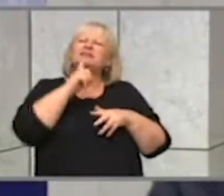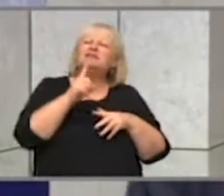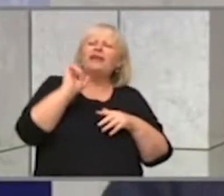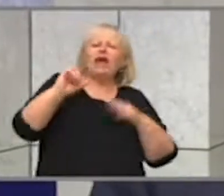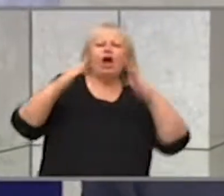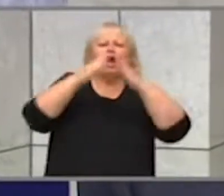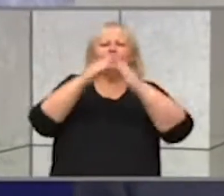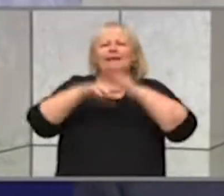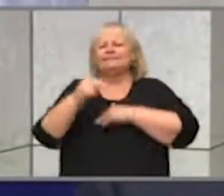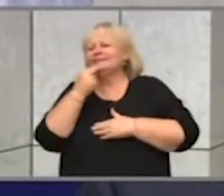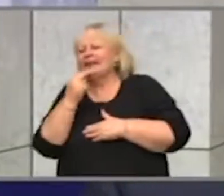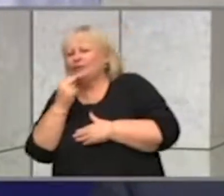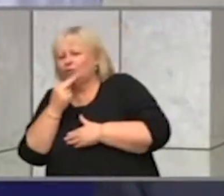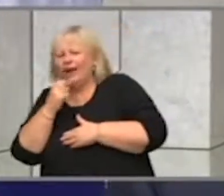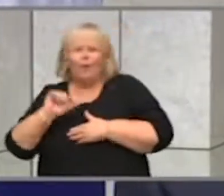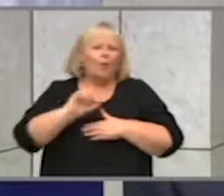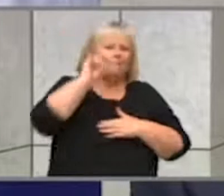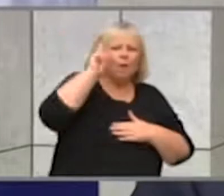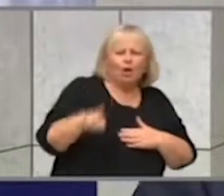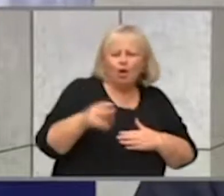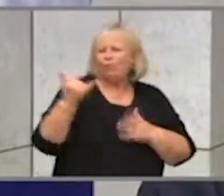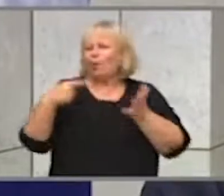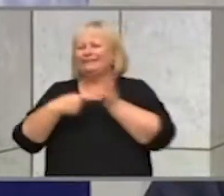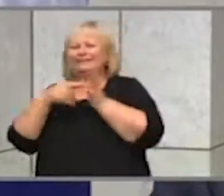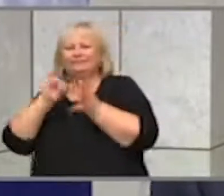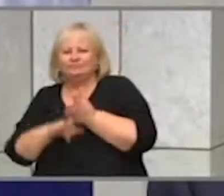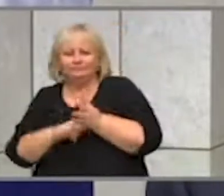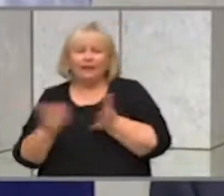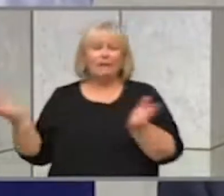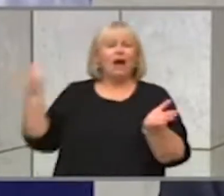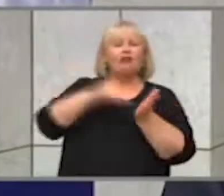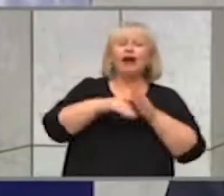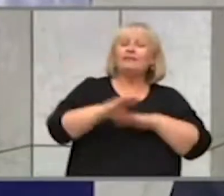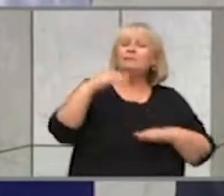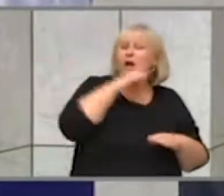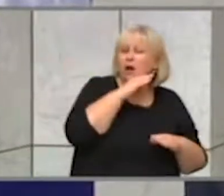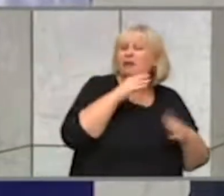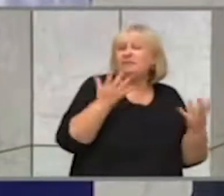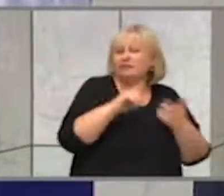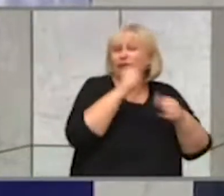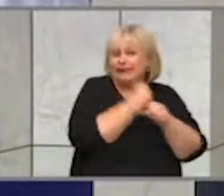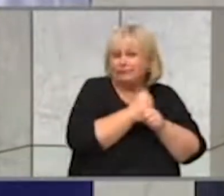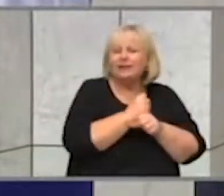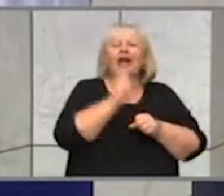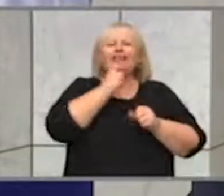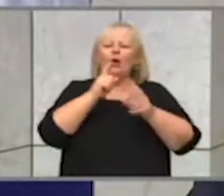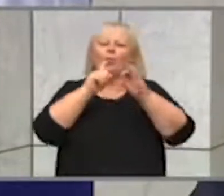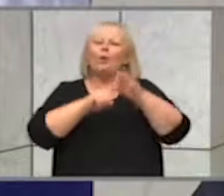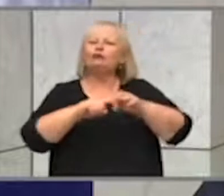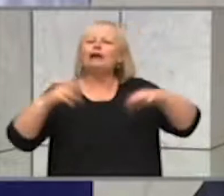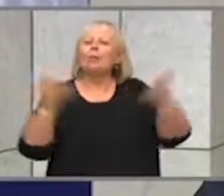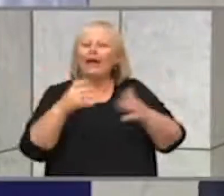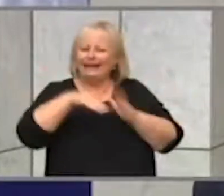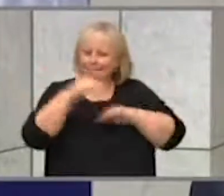Australia, or in Perth, or in Tasmania and they have arrived in Melbourne, they will be quarantining in Melbourne.